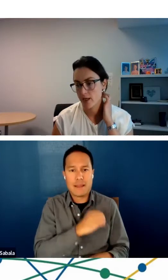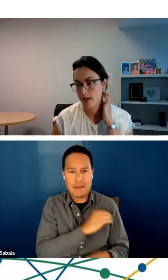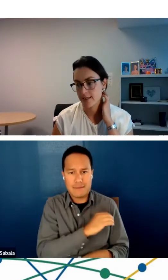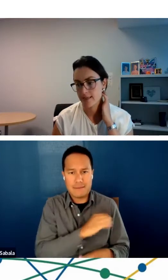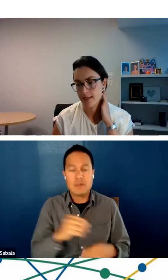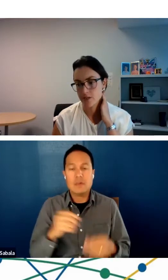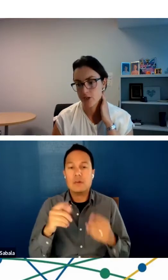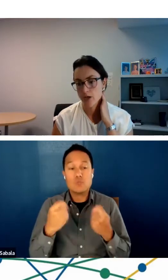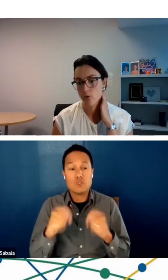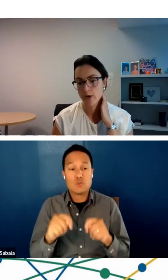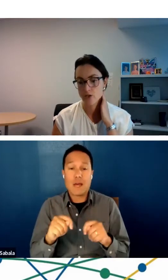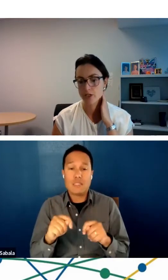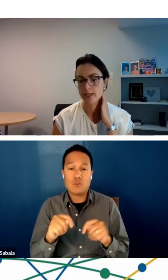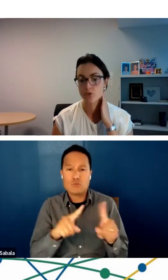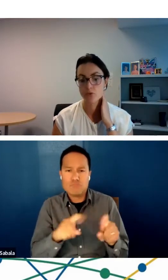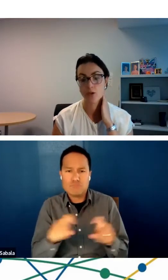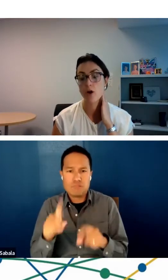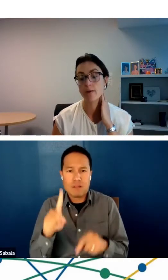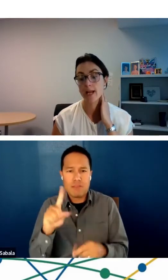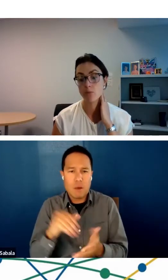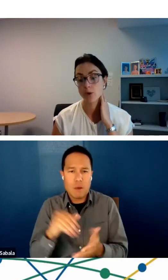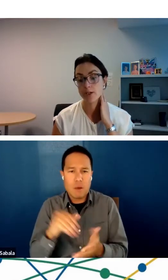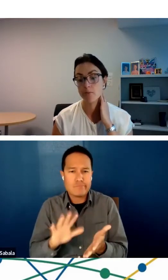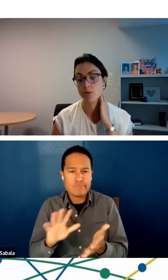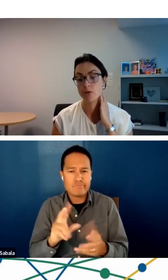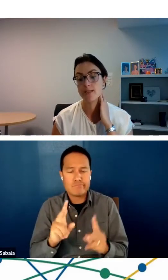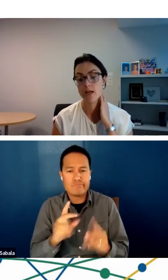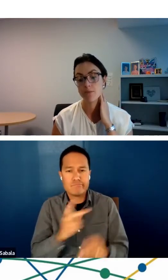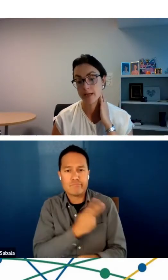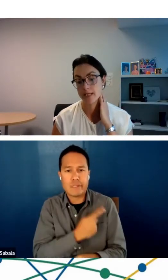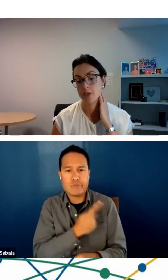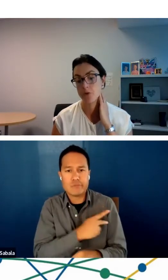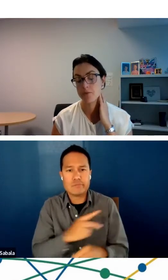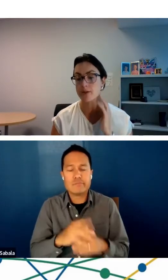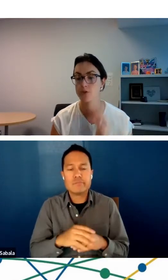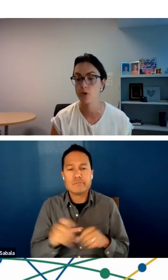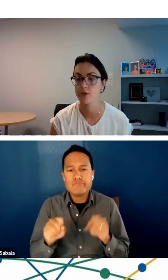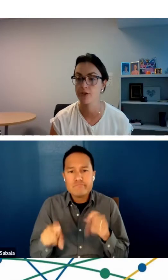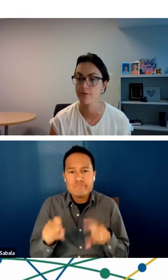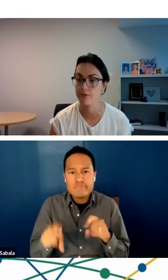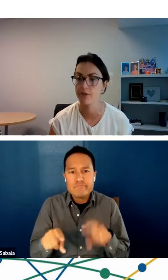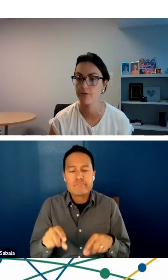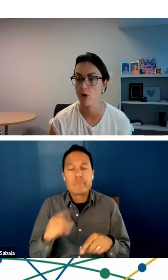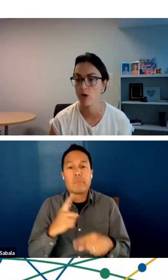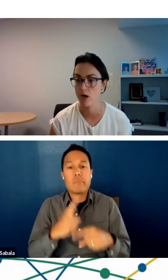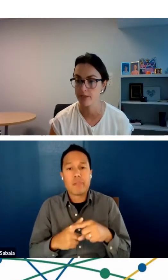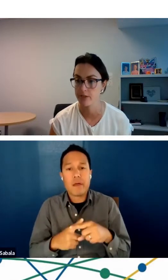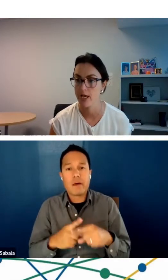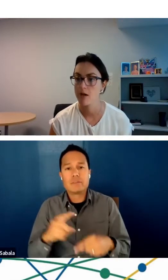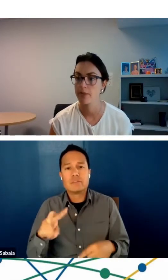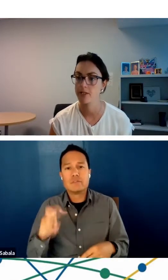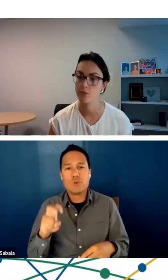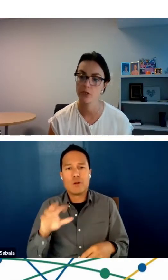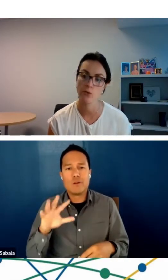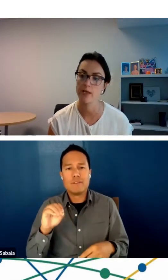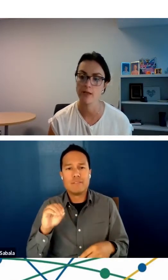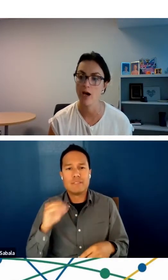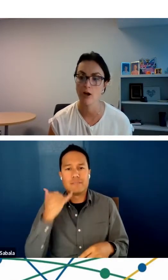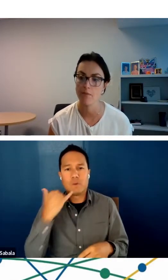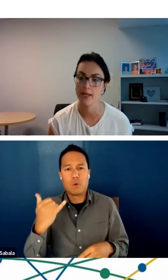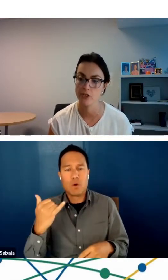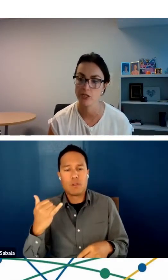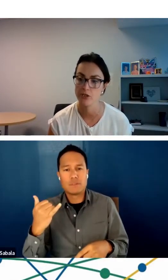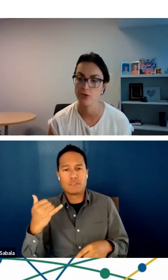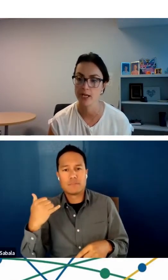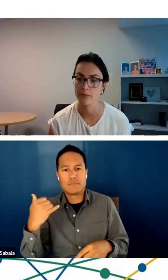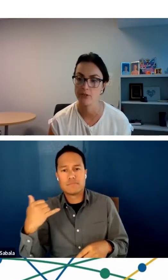We sent questionnaires through the online portal, but we supplemented with about 250 phone calls because we knew that